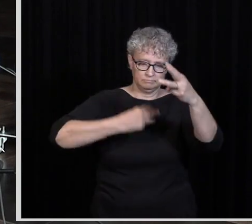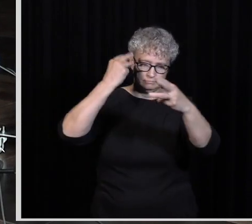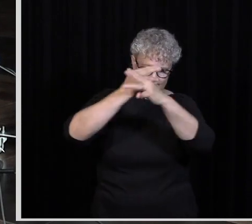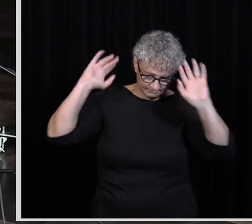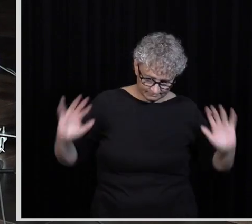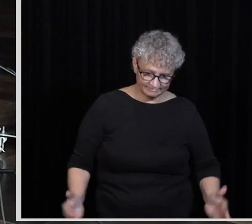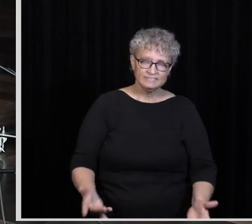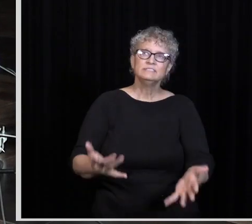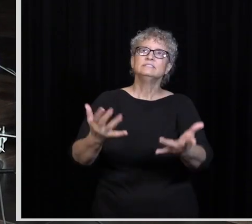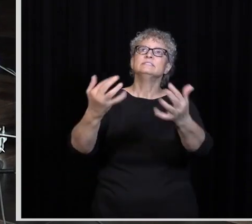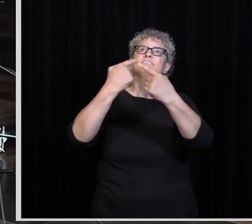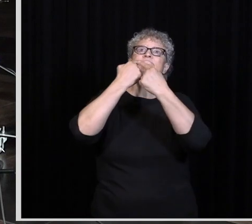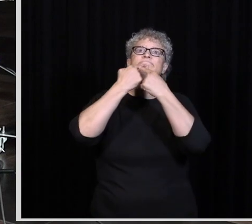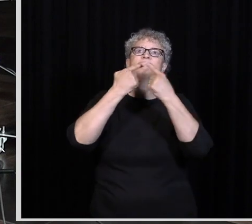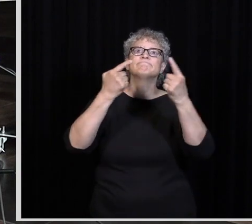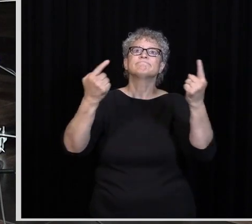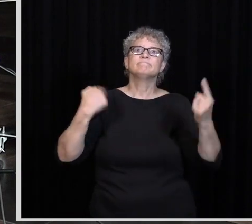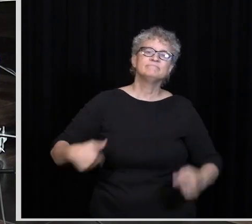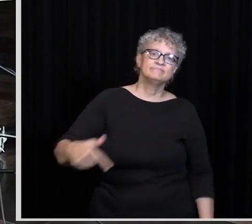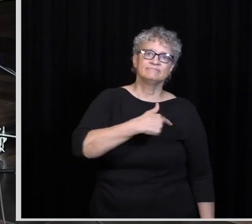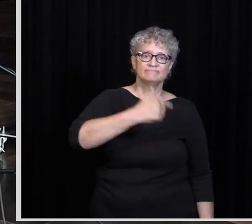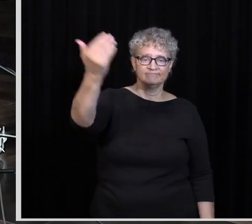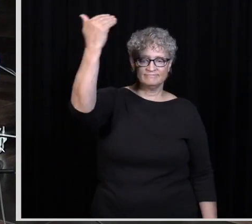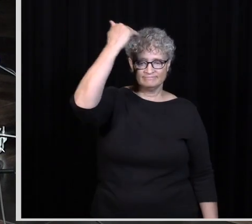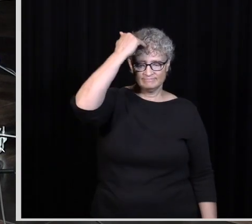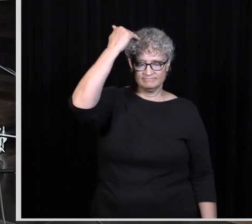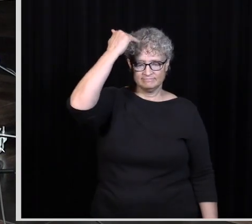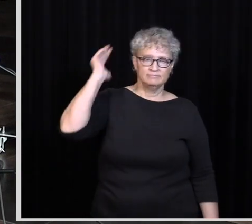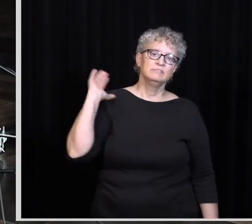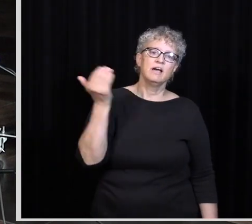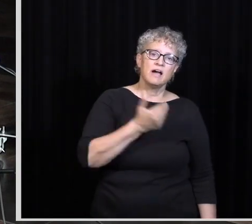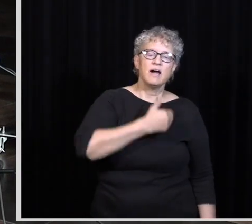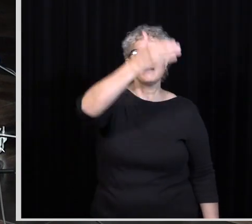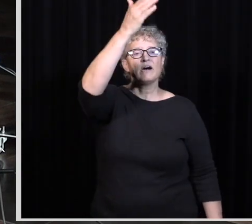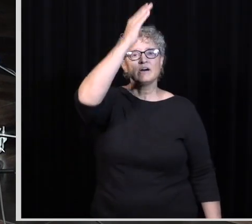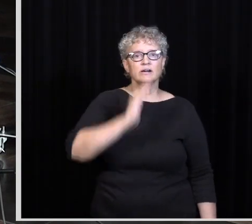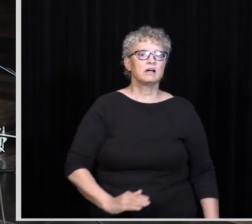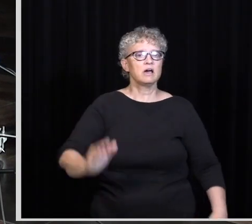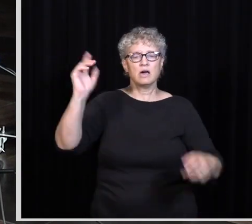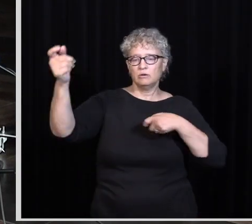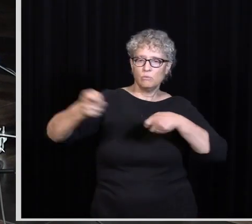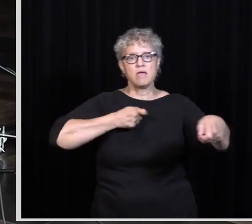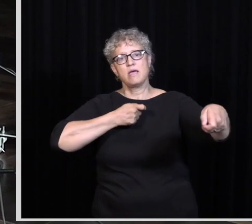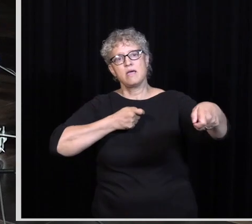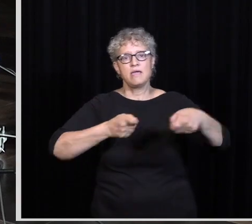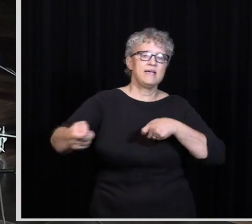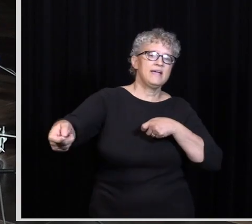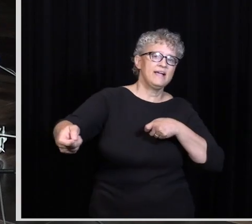Rising Up To Save We Know Our God